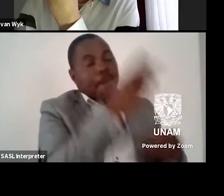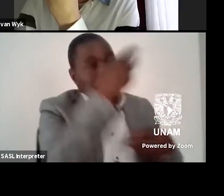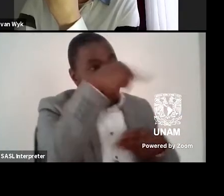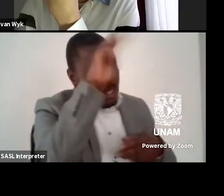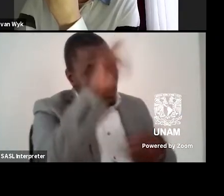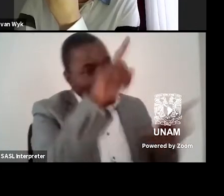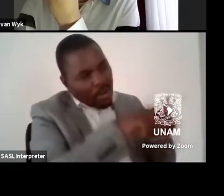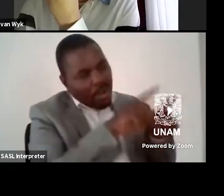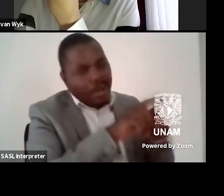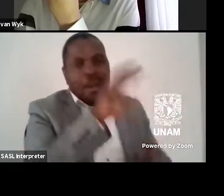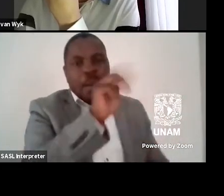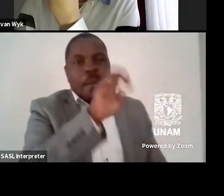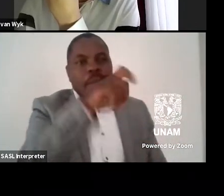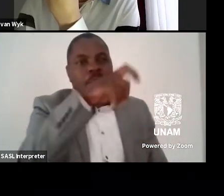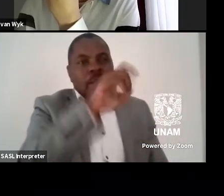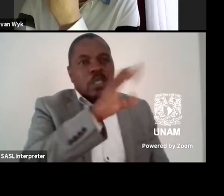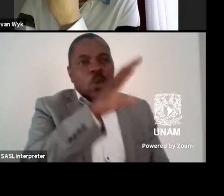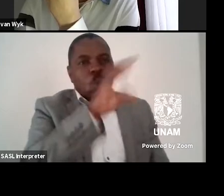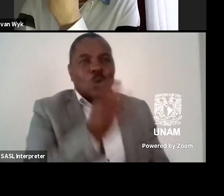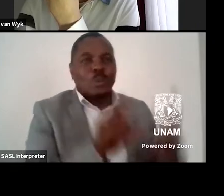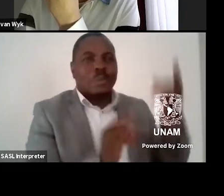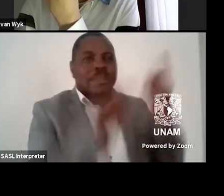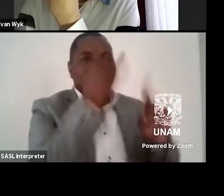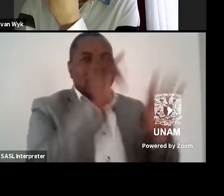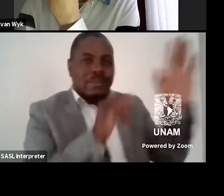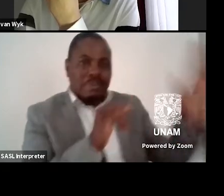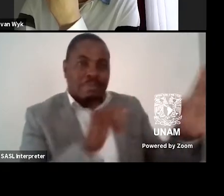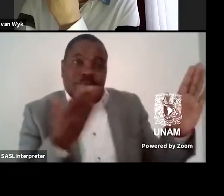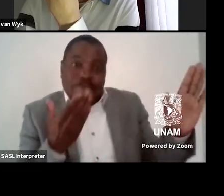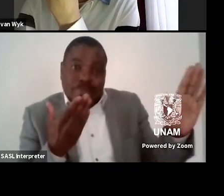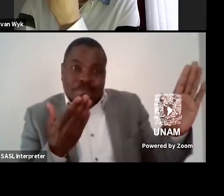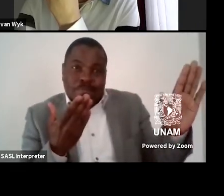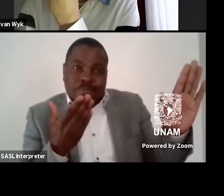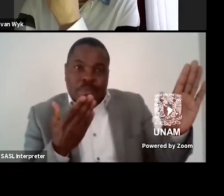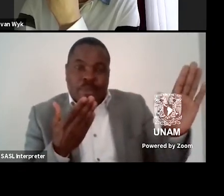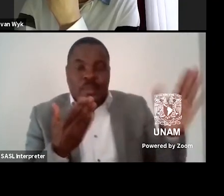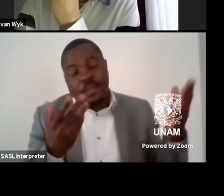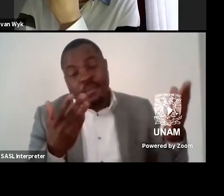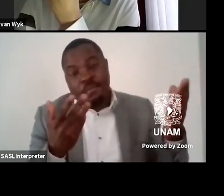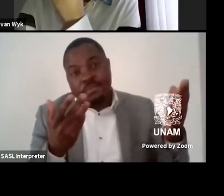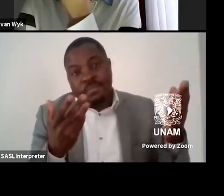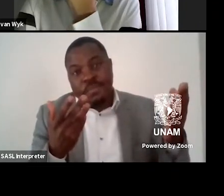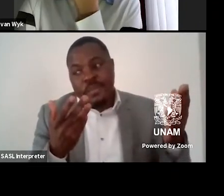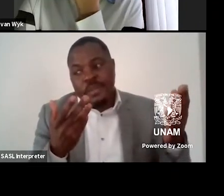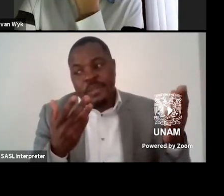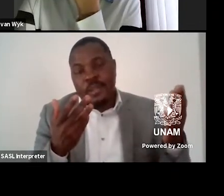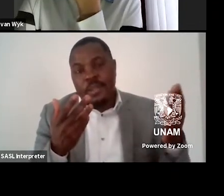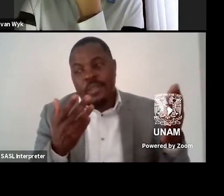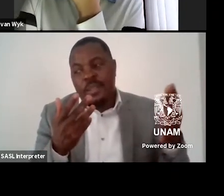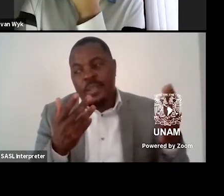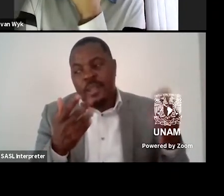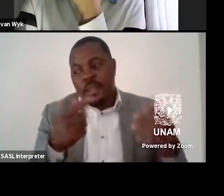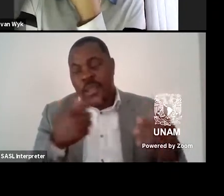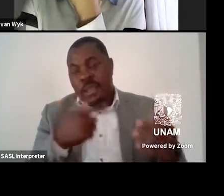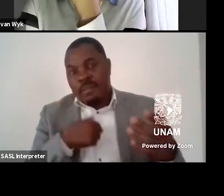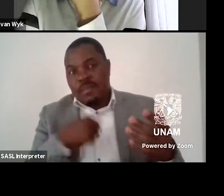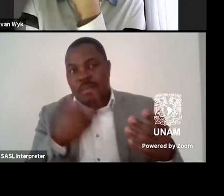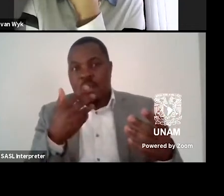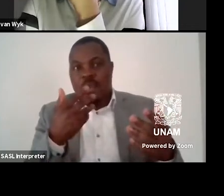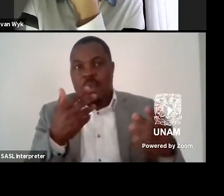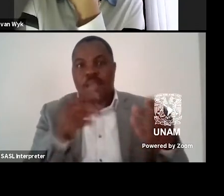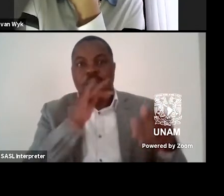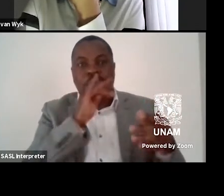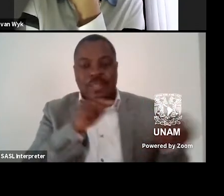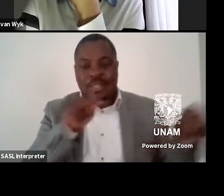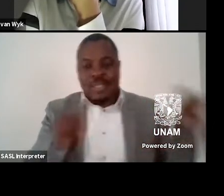City. And that's at the risk of being, of kind of talking about, of privileging those two cities.